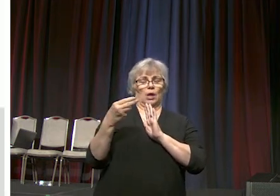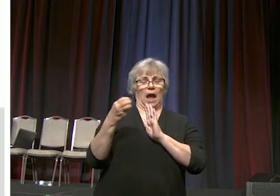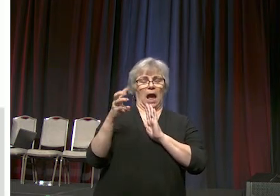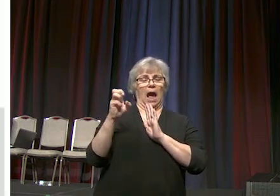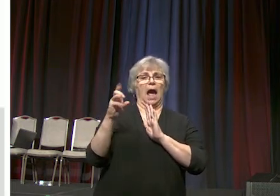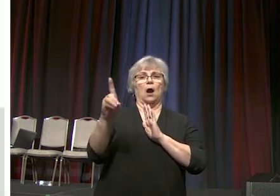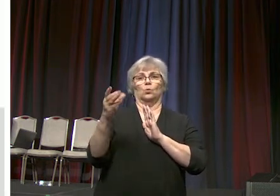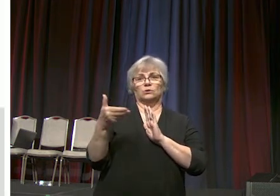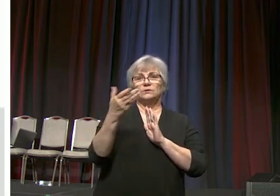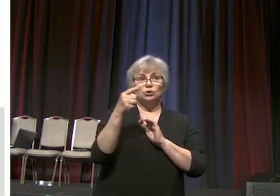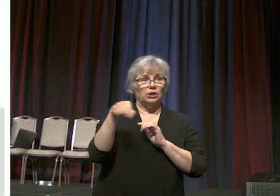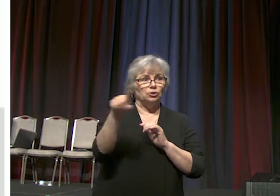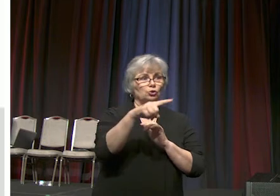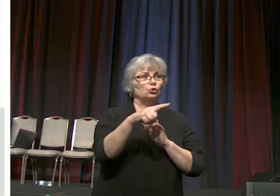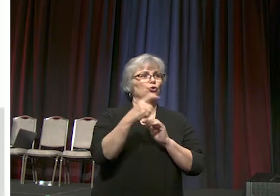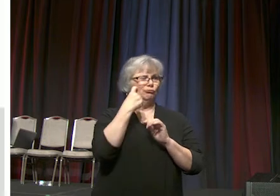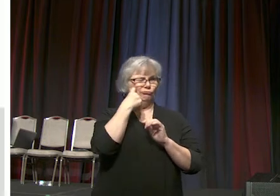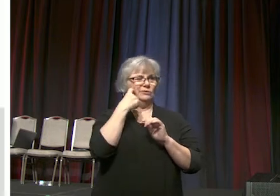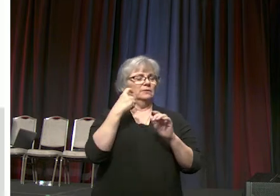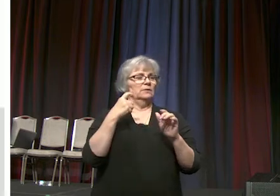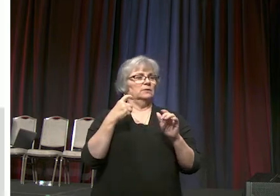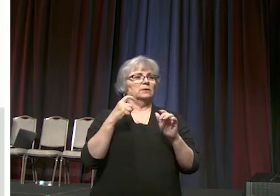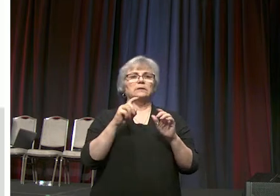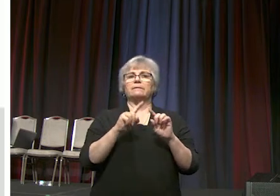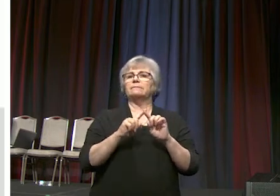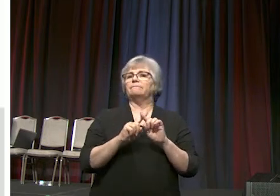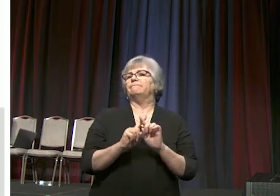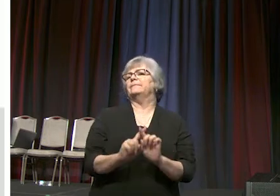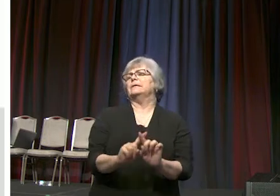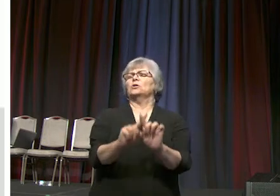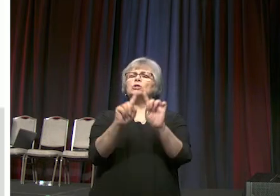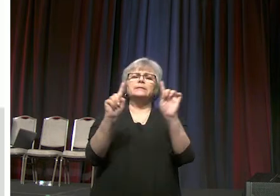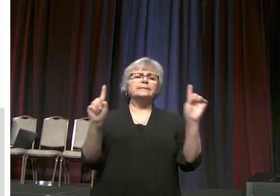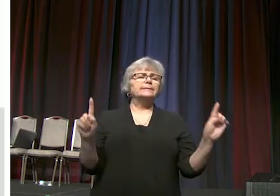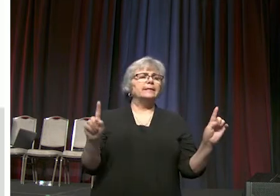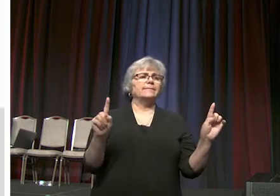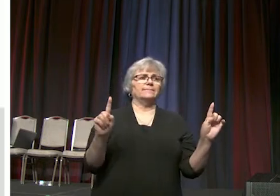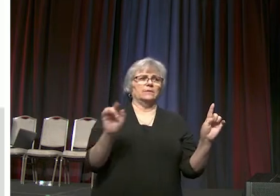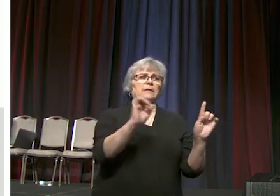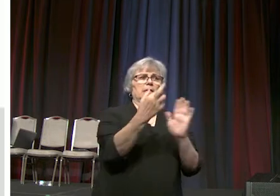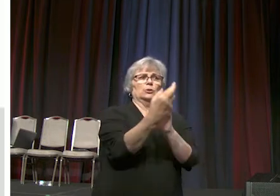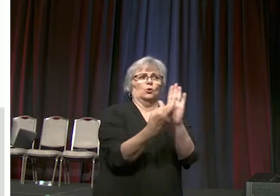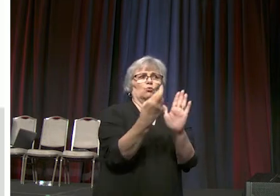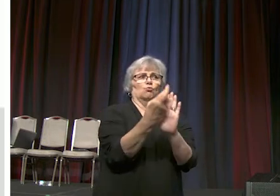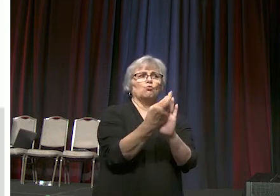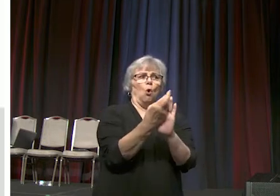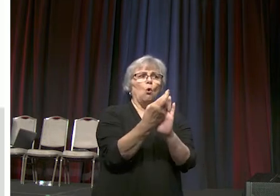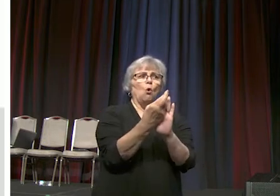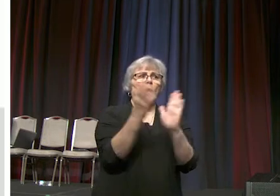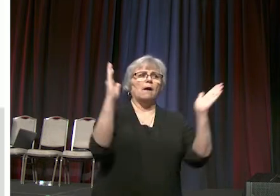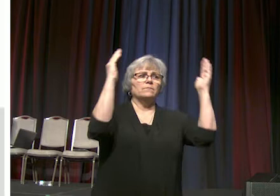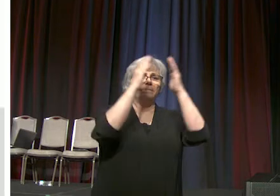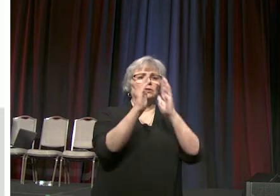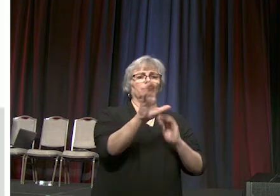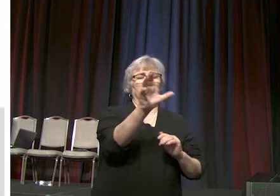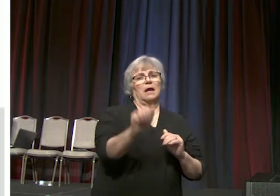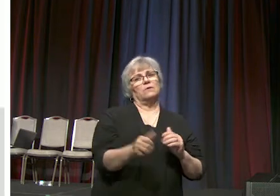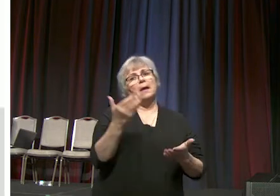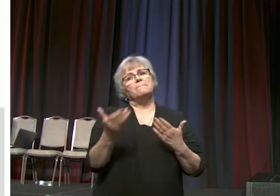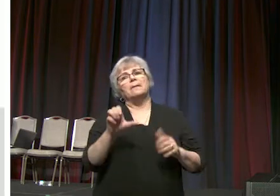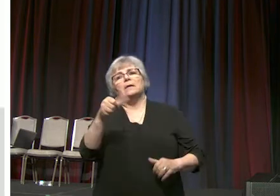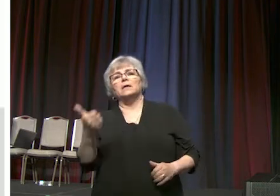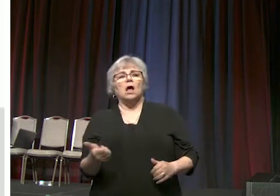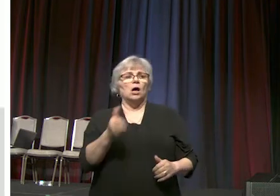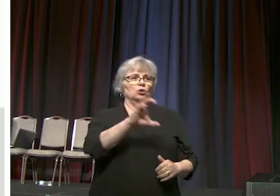to you is very different about the role of bishops in africa and it may be true also in other central